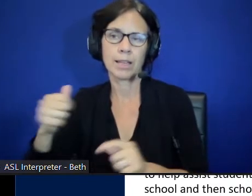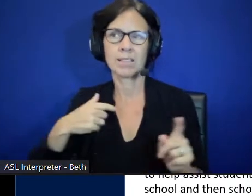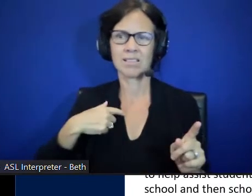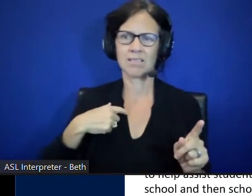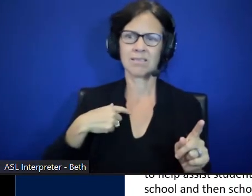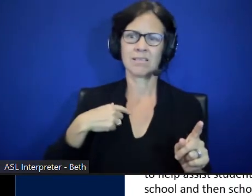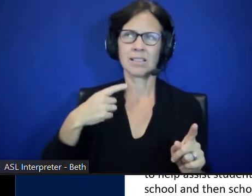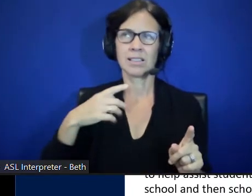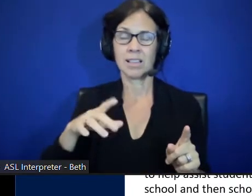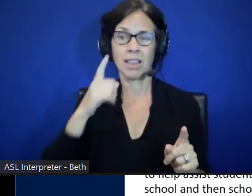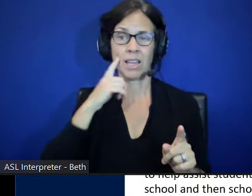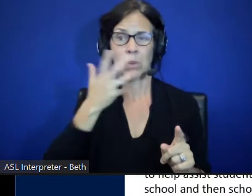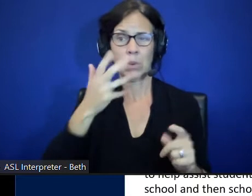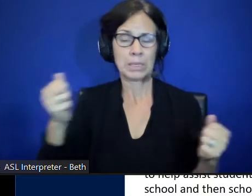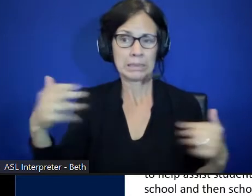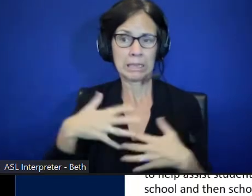scary.